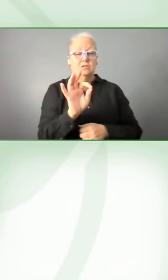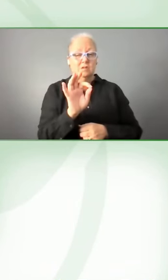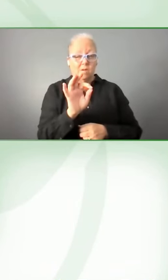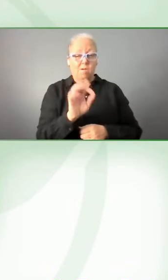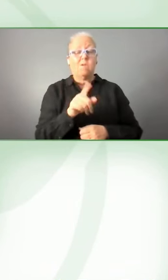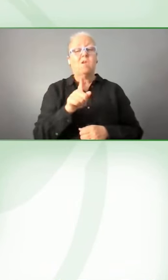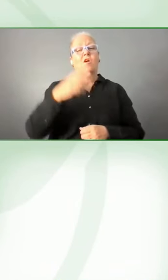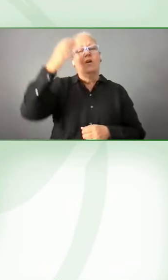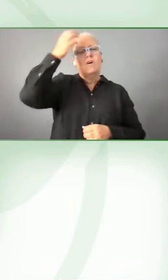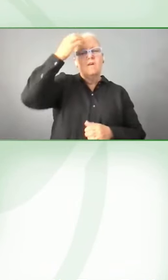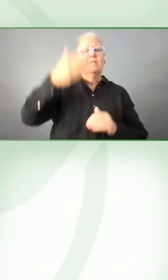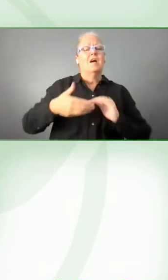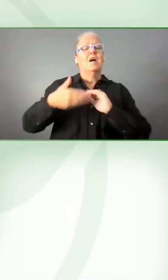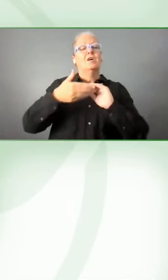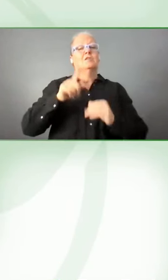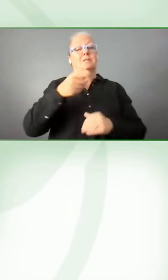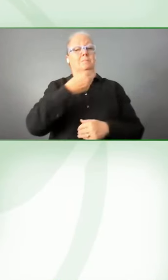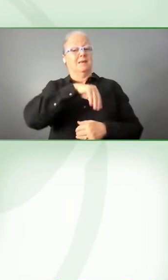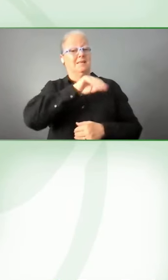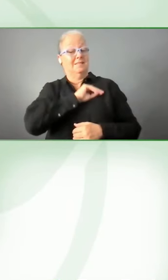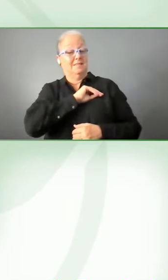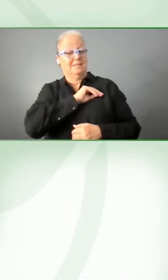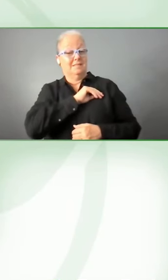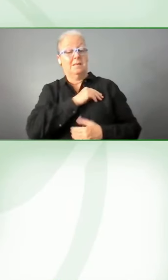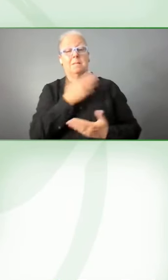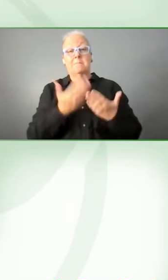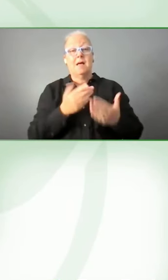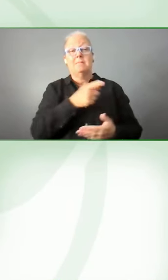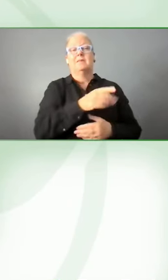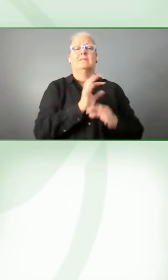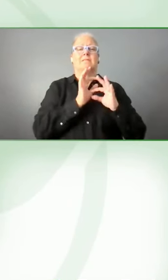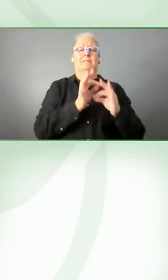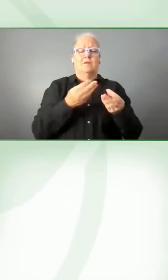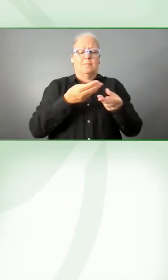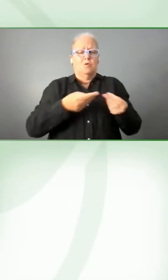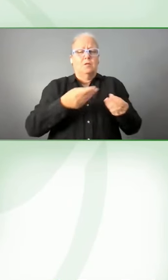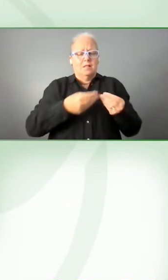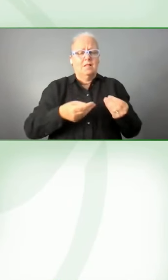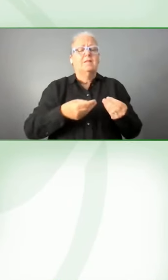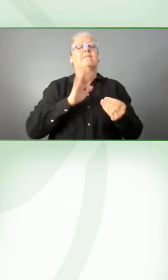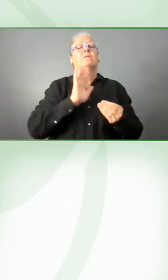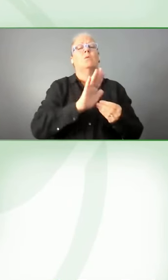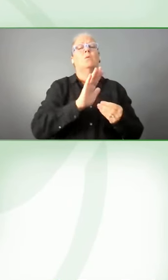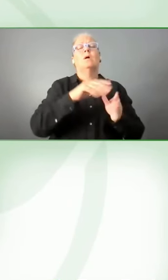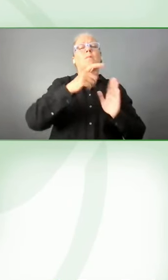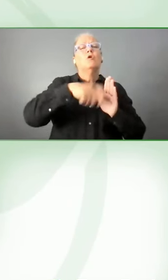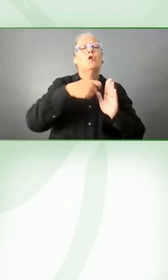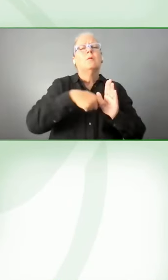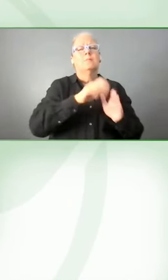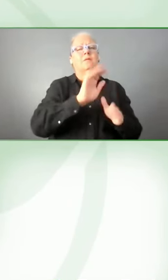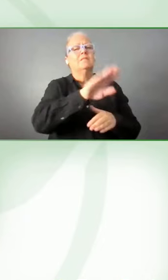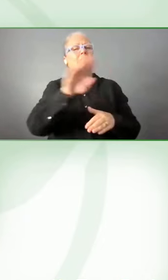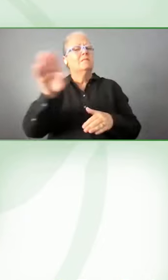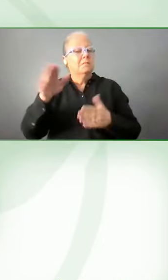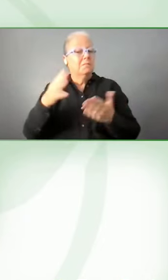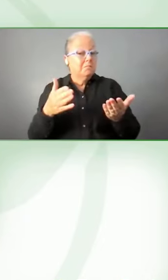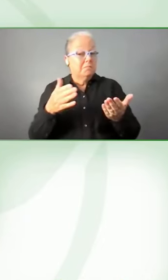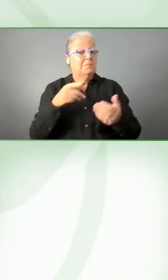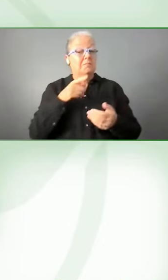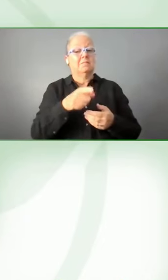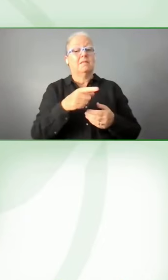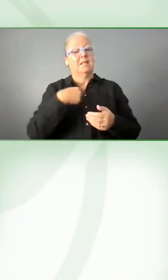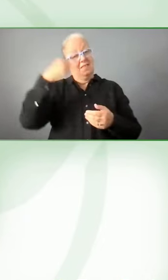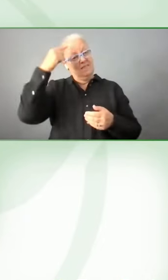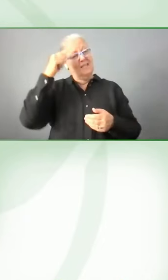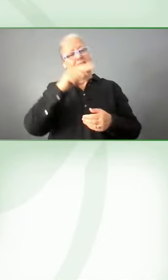Spain that this could be a solution for so many problems in the governmental sector? That would be my question. Truly inclusive design. I agree. Uh, Oscar,